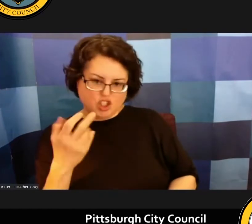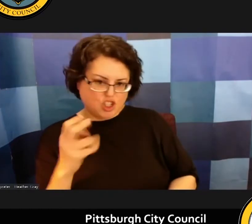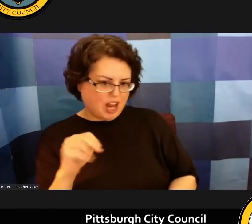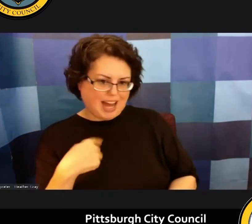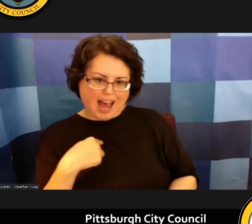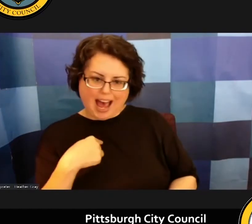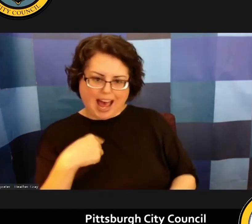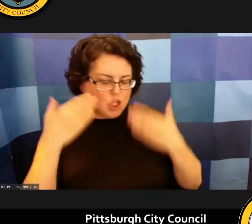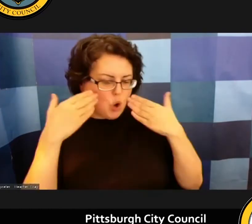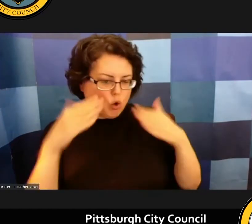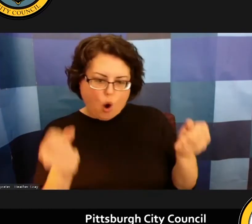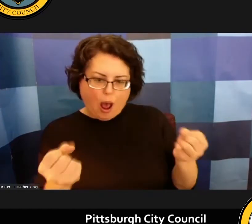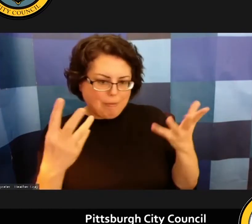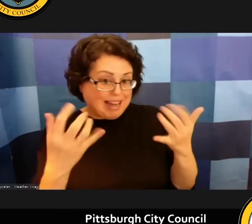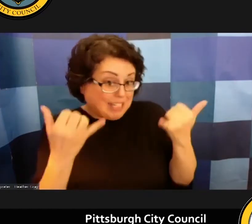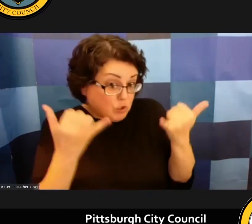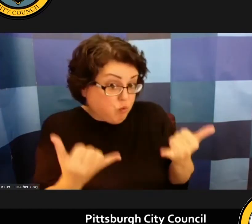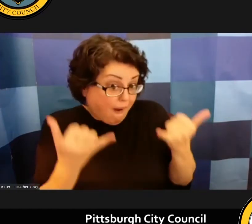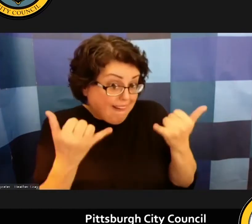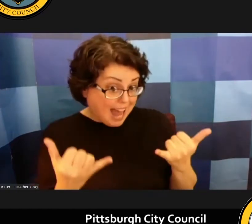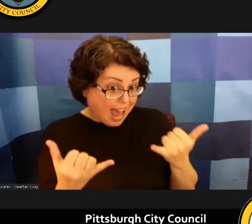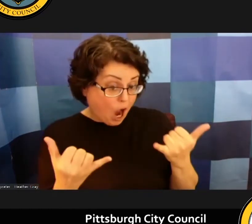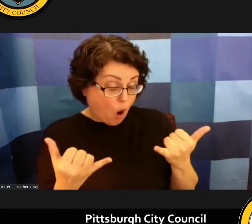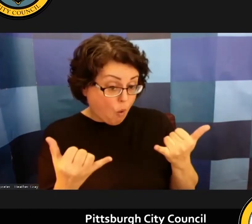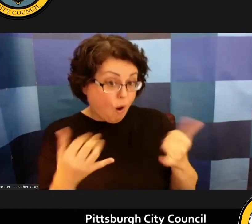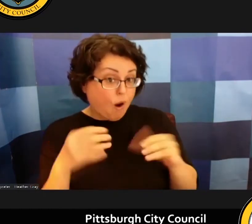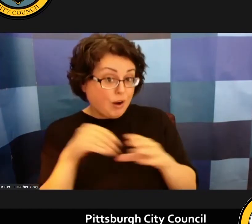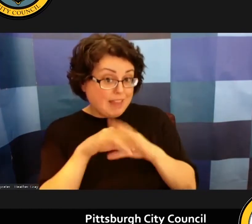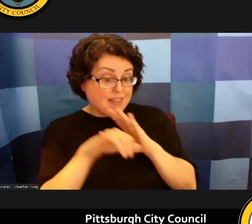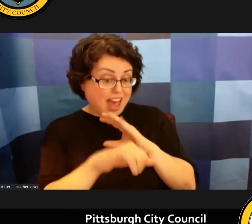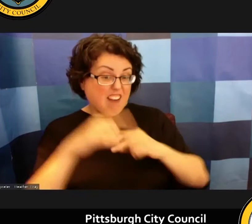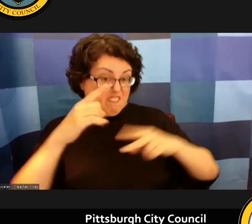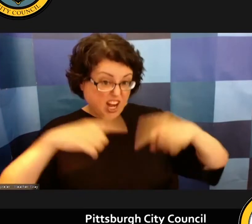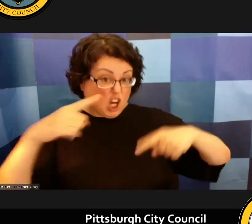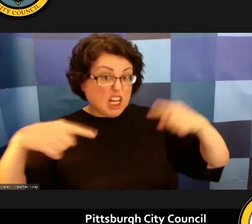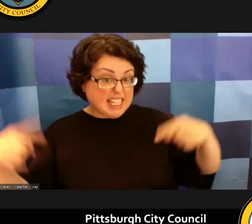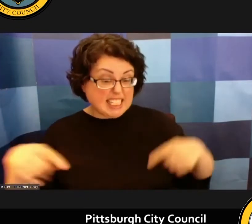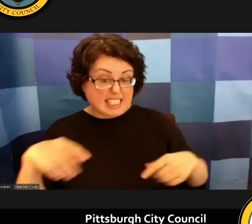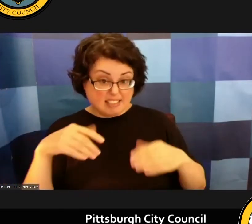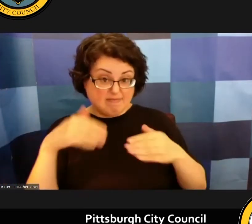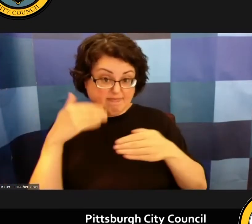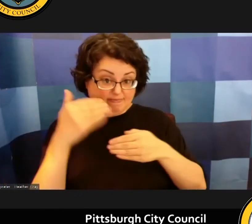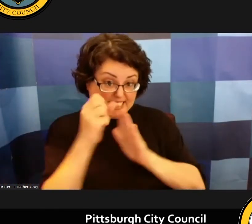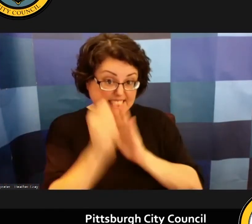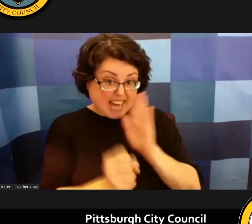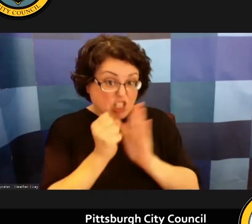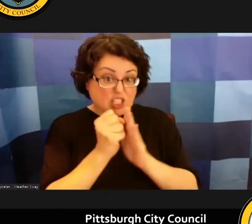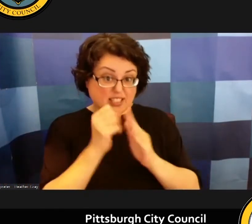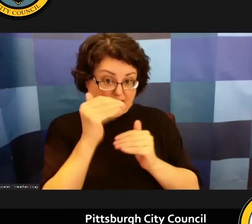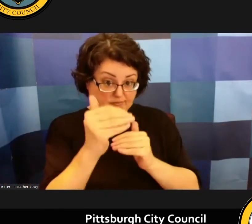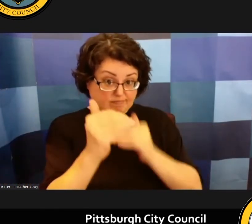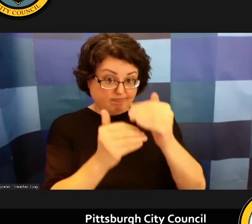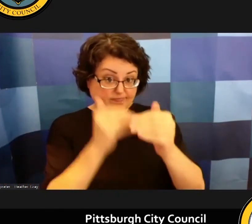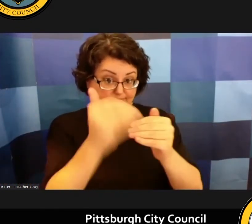currently um in the various stages of the purchasing process